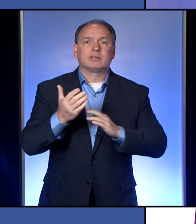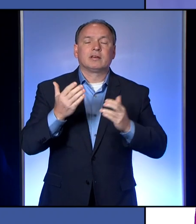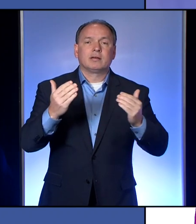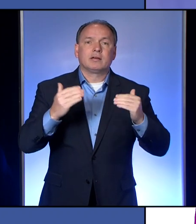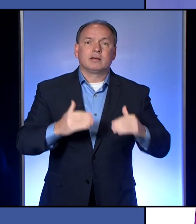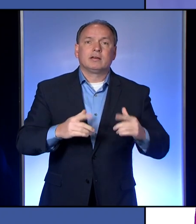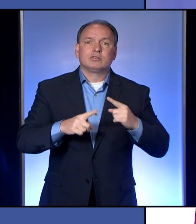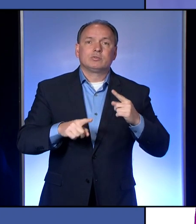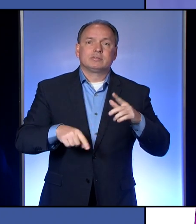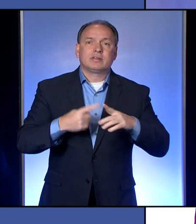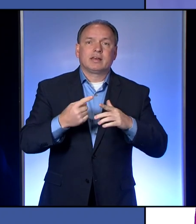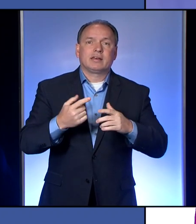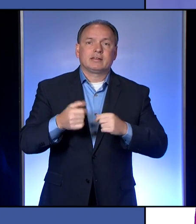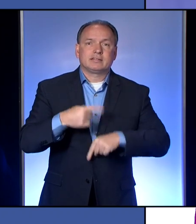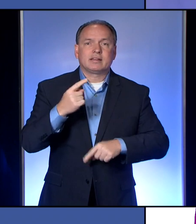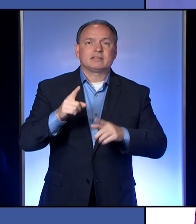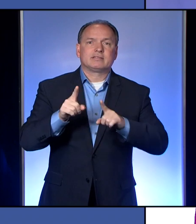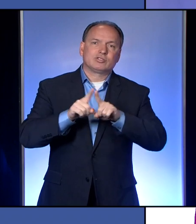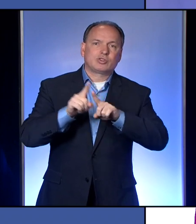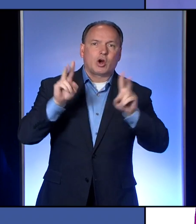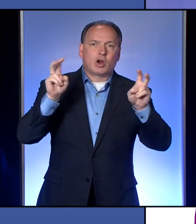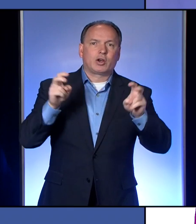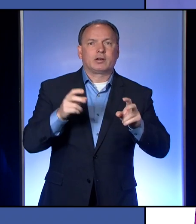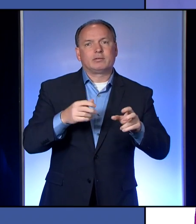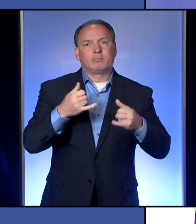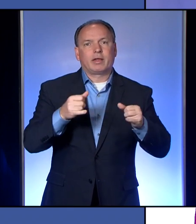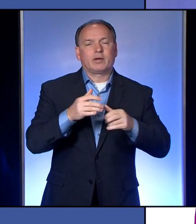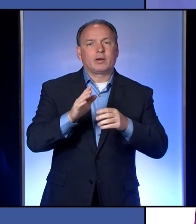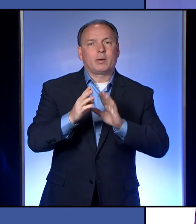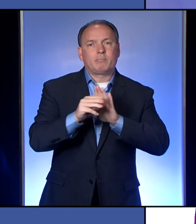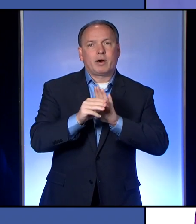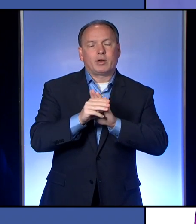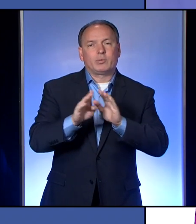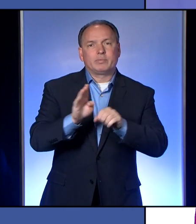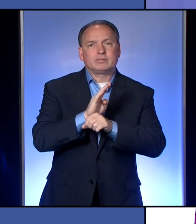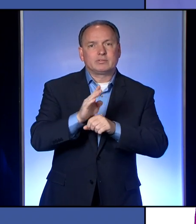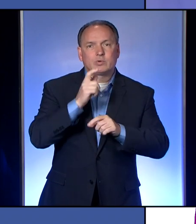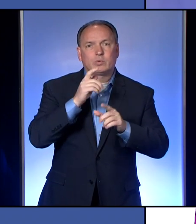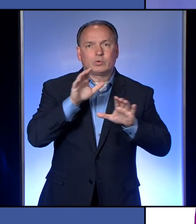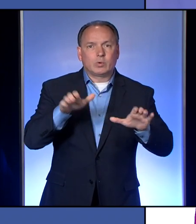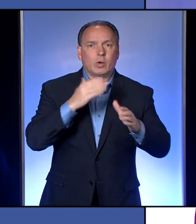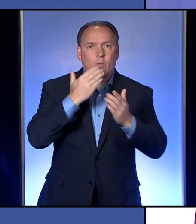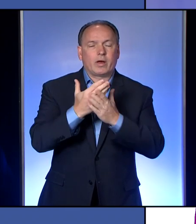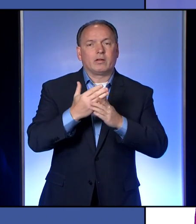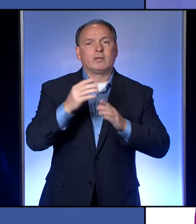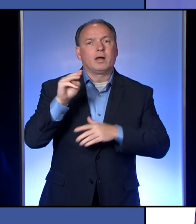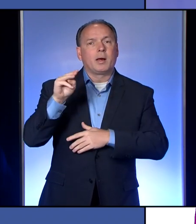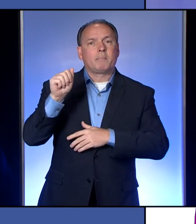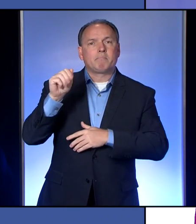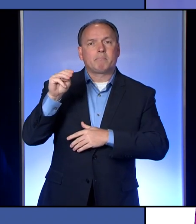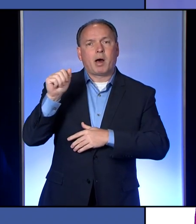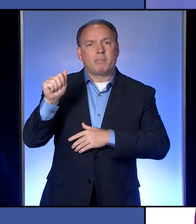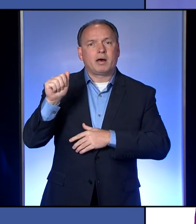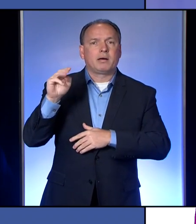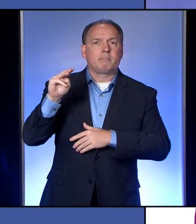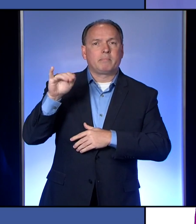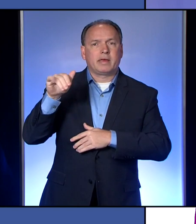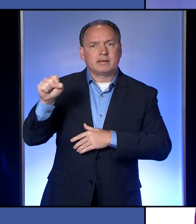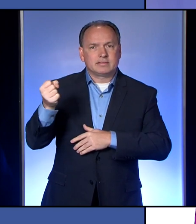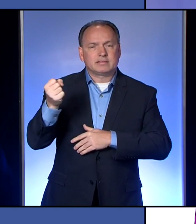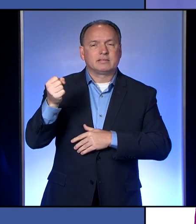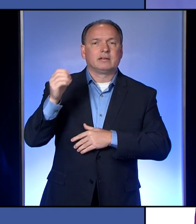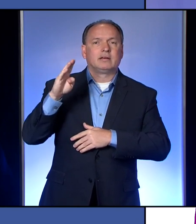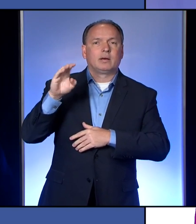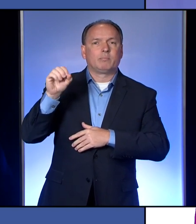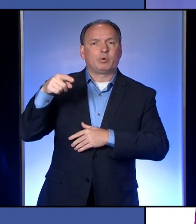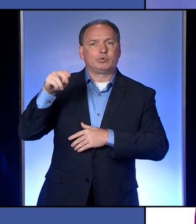today's Star Player, a model business who's doing things well in light of COVID-19. Mamma Mia's Boutique in the West Erie Plaza remains